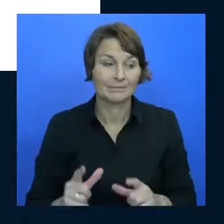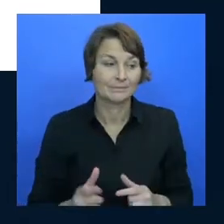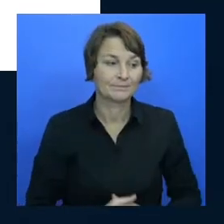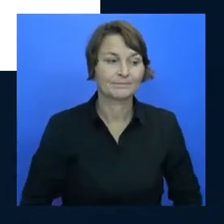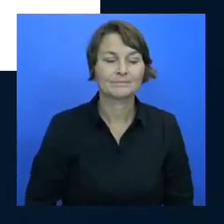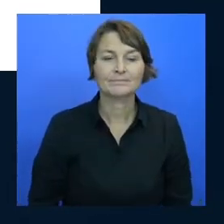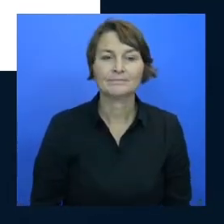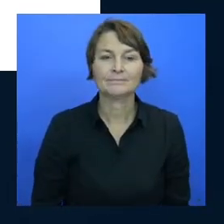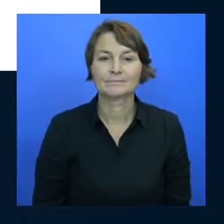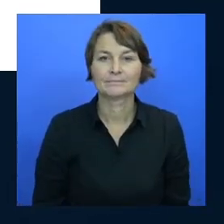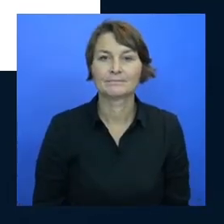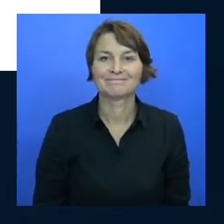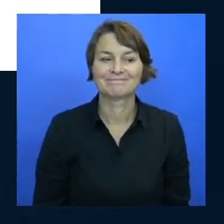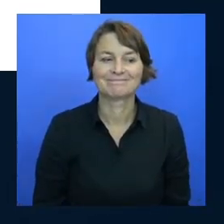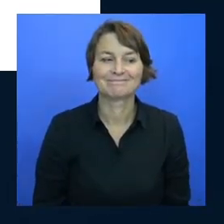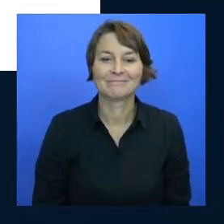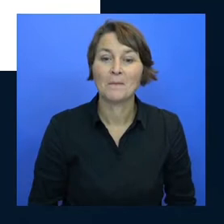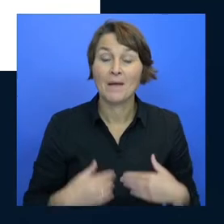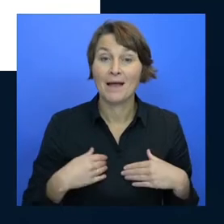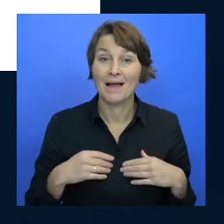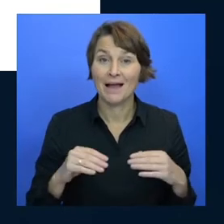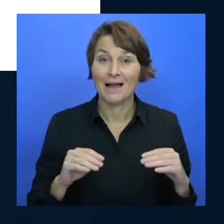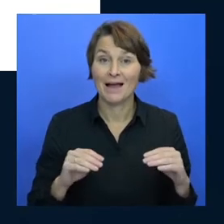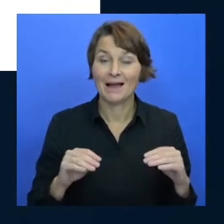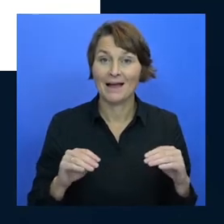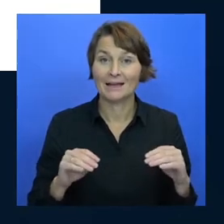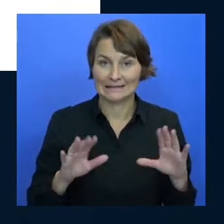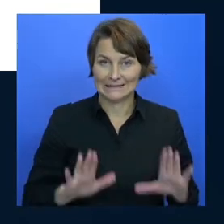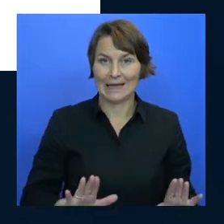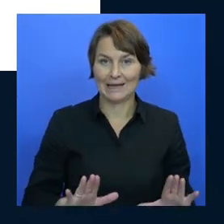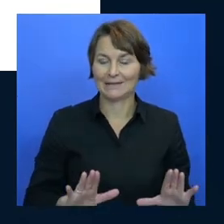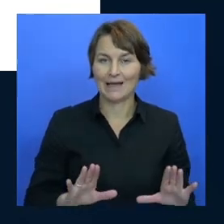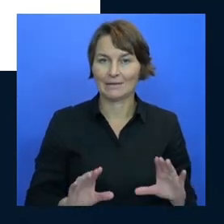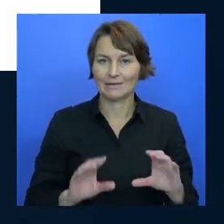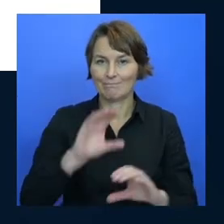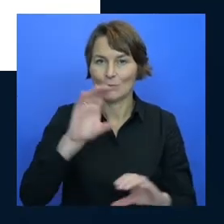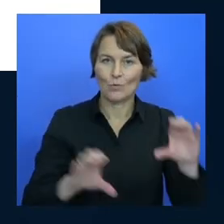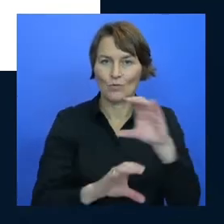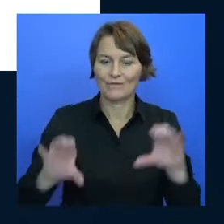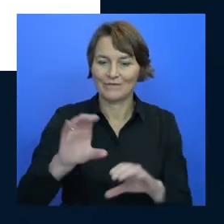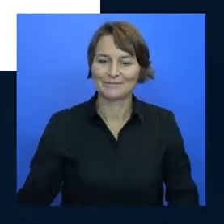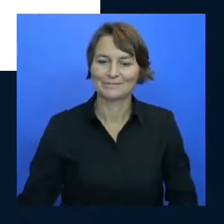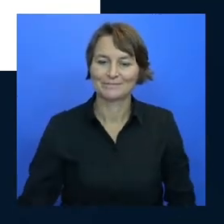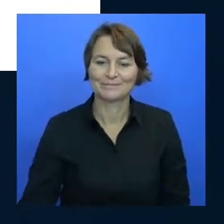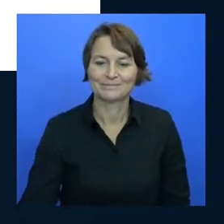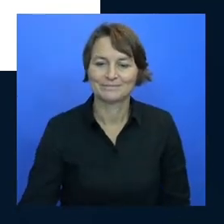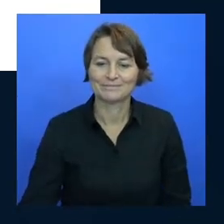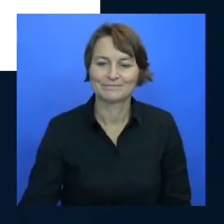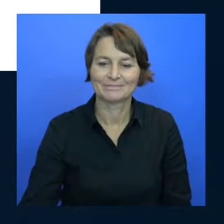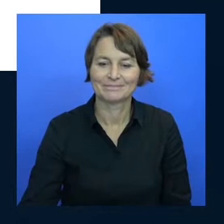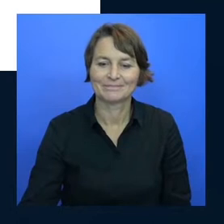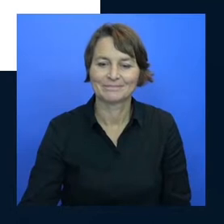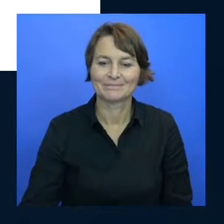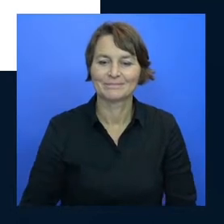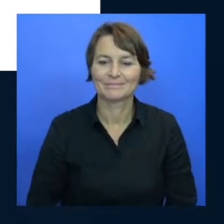that'd be I will stay right here great do not move so the first